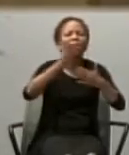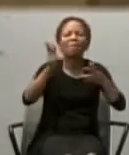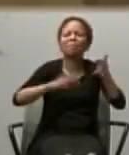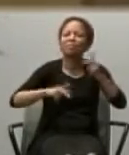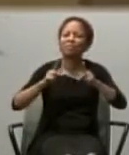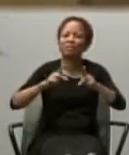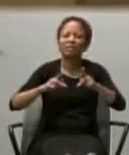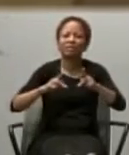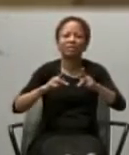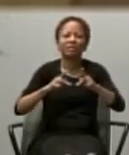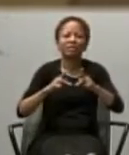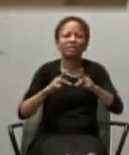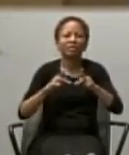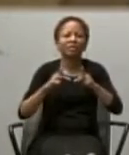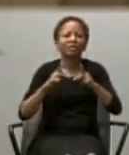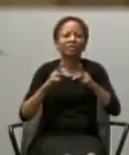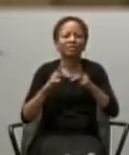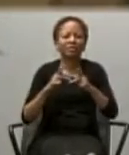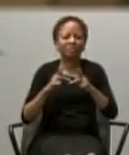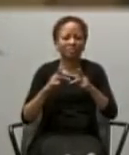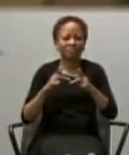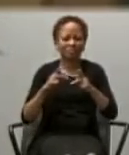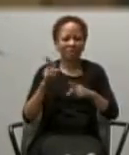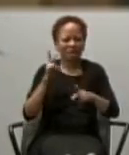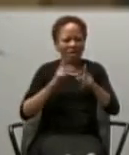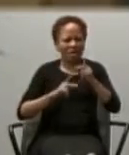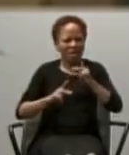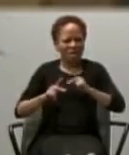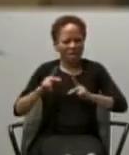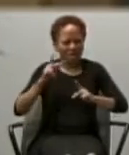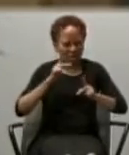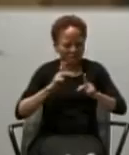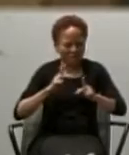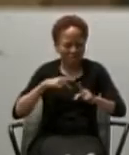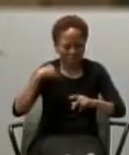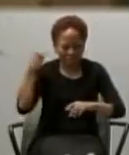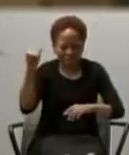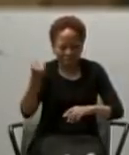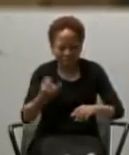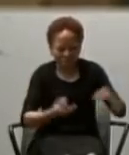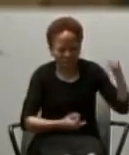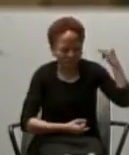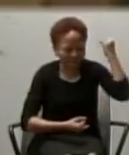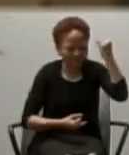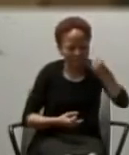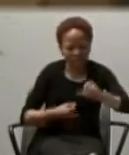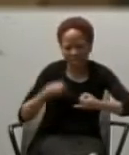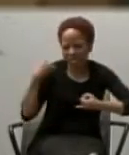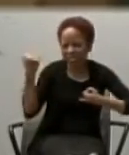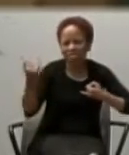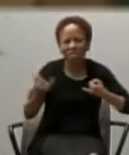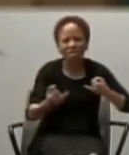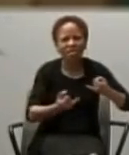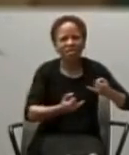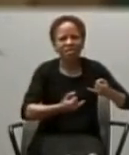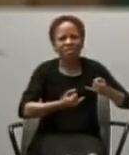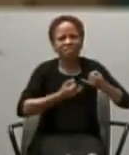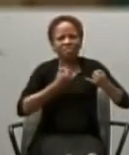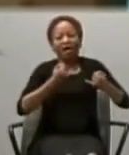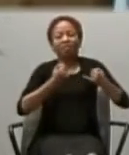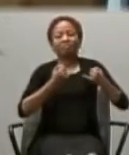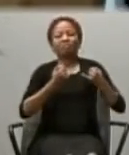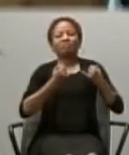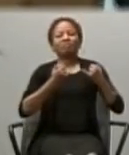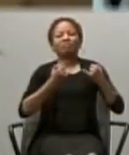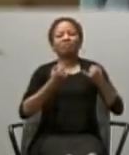But that whole process, of inviting people, to, to, to come and share, this life with us, has to begin,